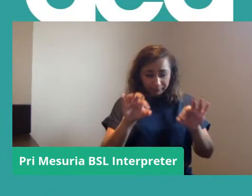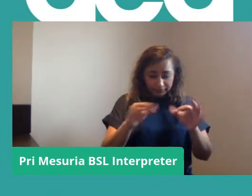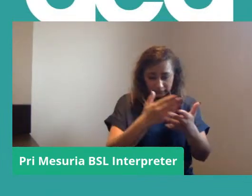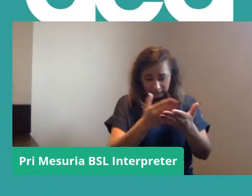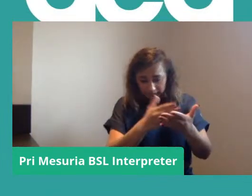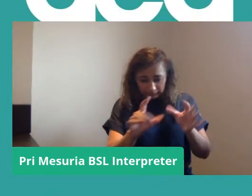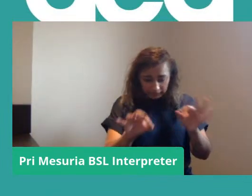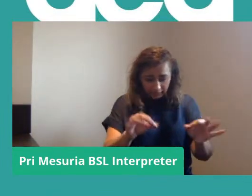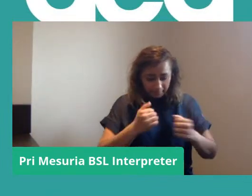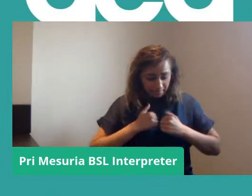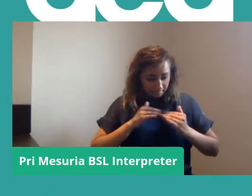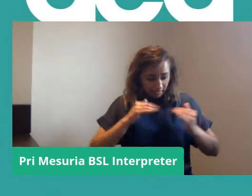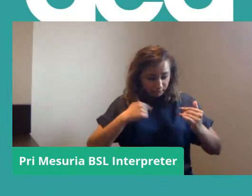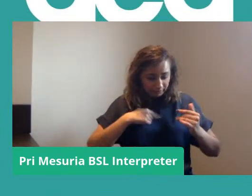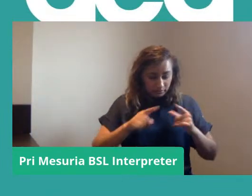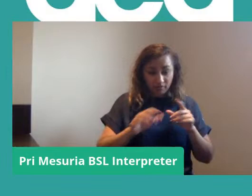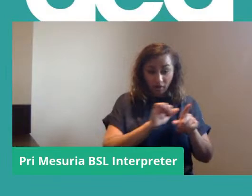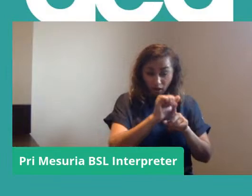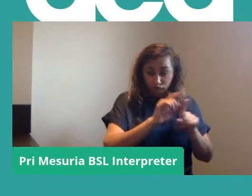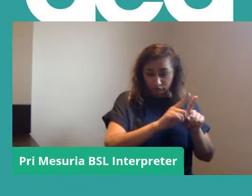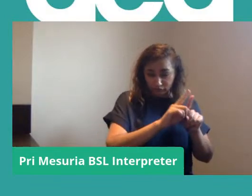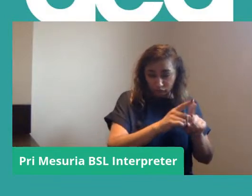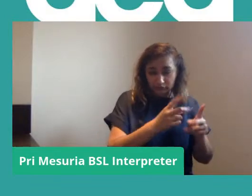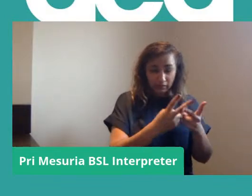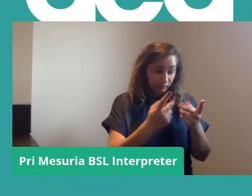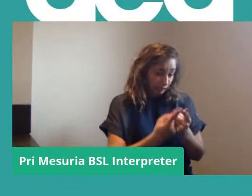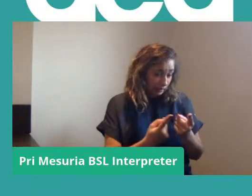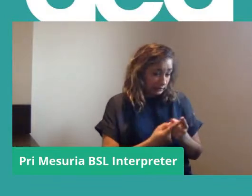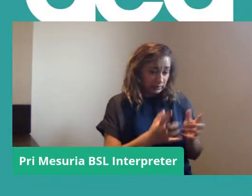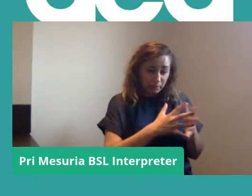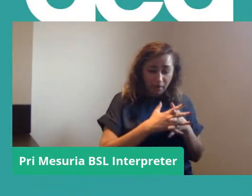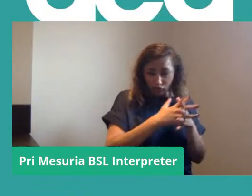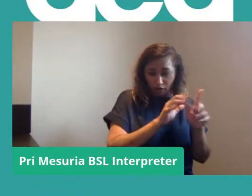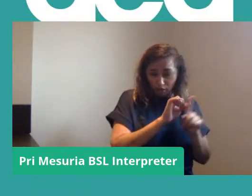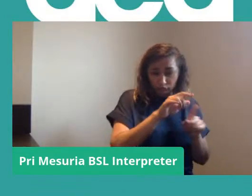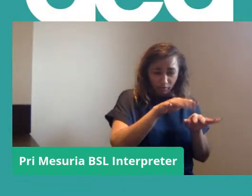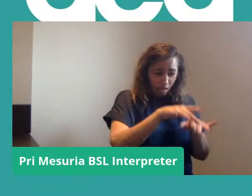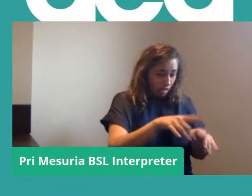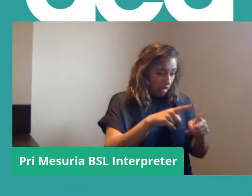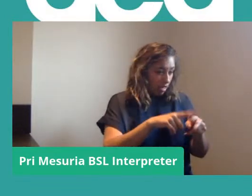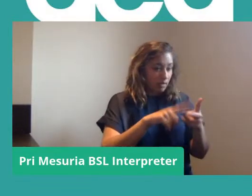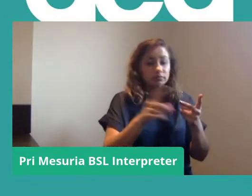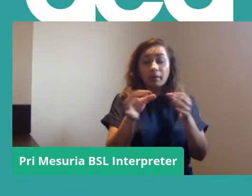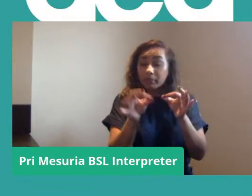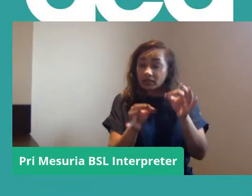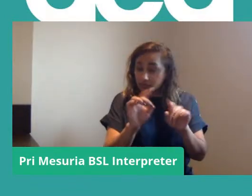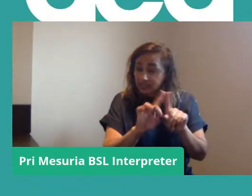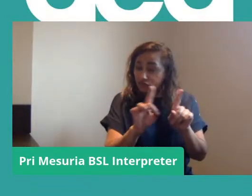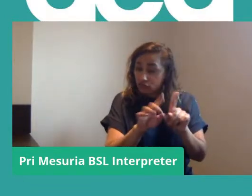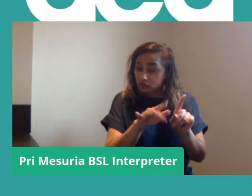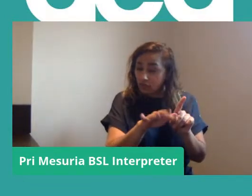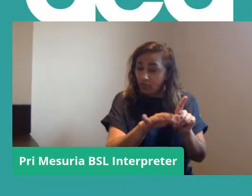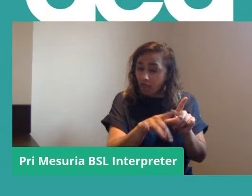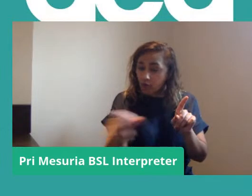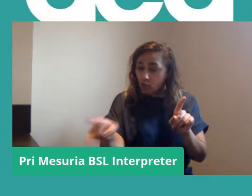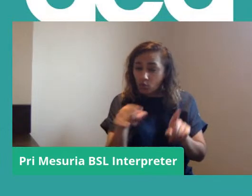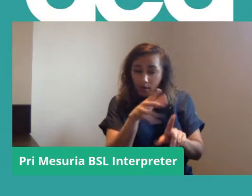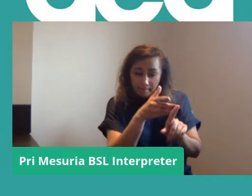So there are cultural differences, there are those kind of organisational differences, and there are obviously some political differences as well.